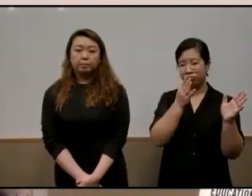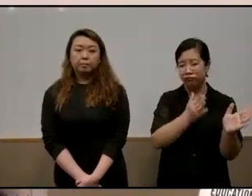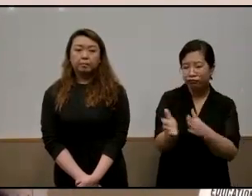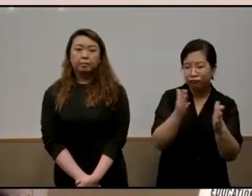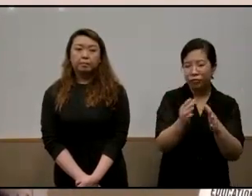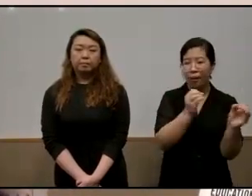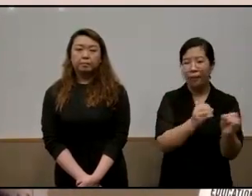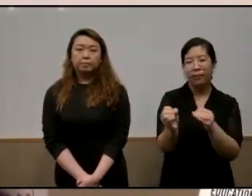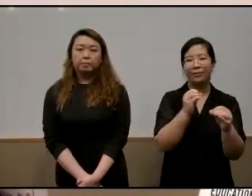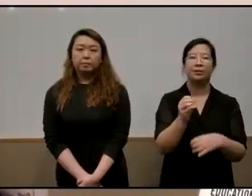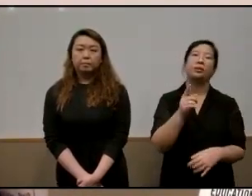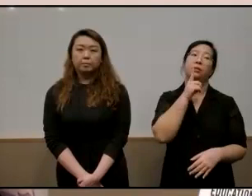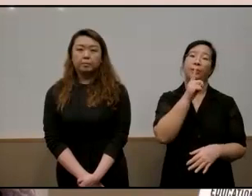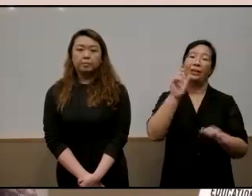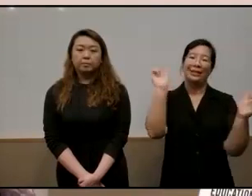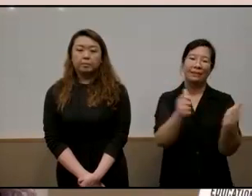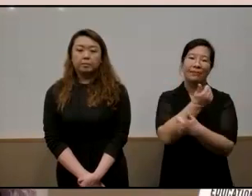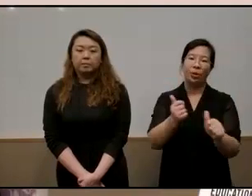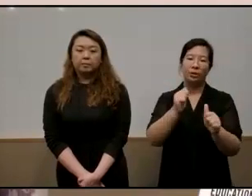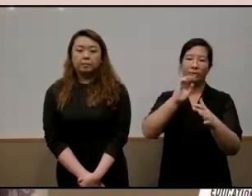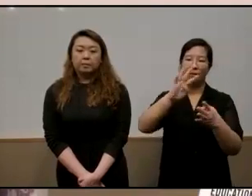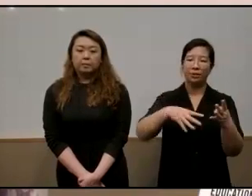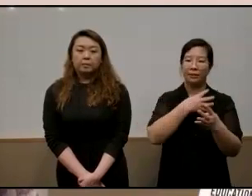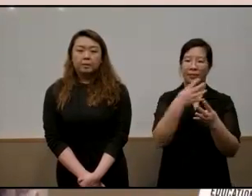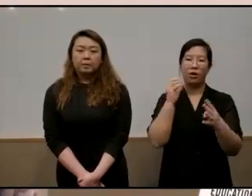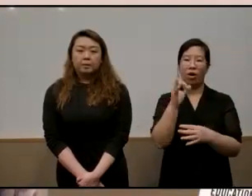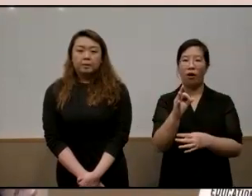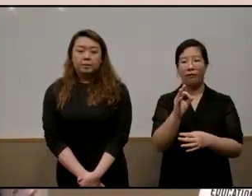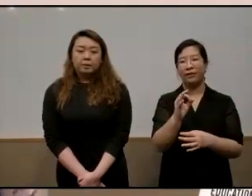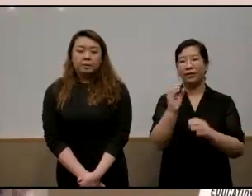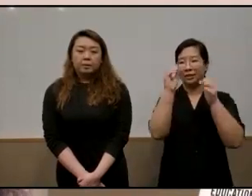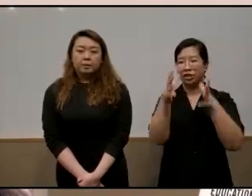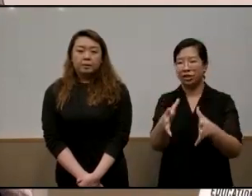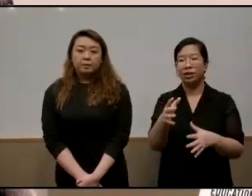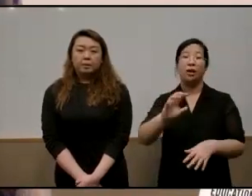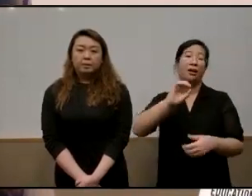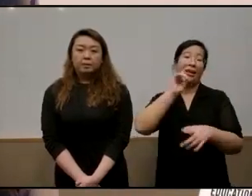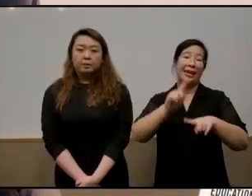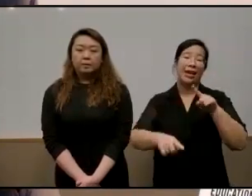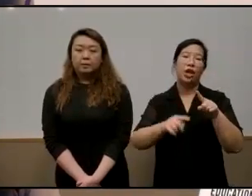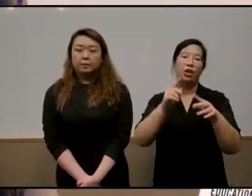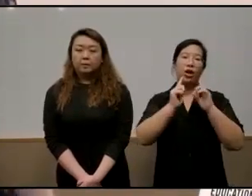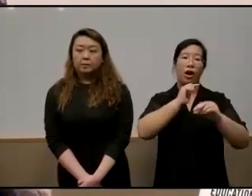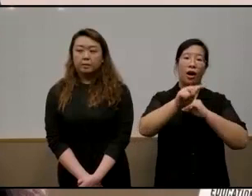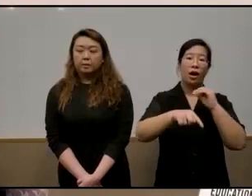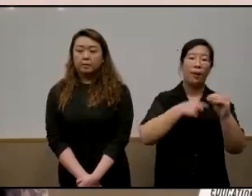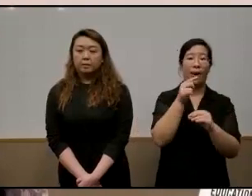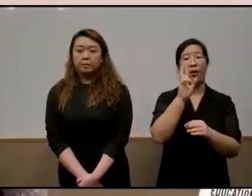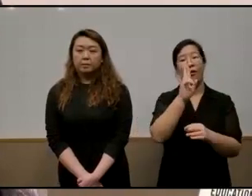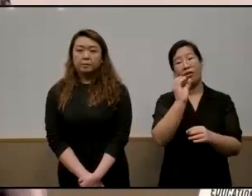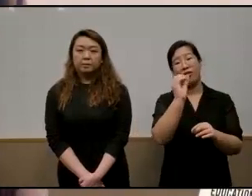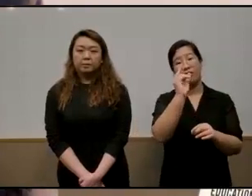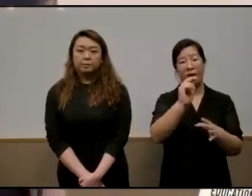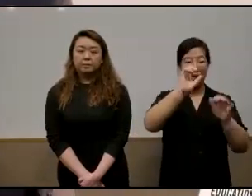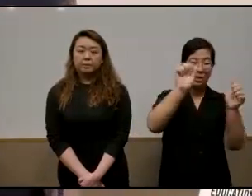impossible timetable of miss tan so we cannot even talk only about the impossible timetable of ron but